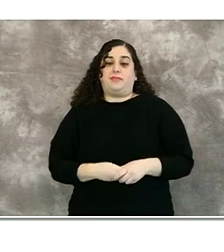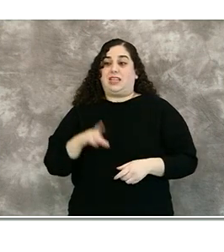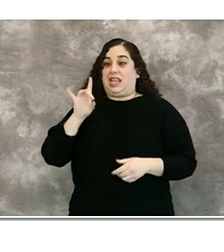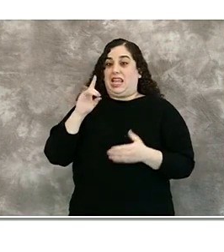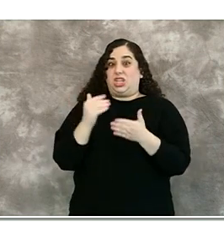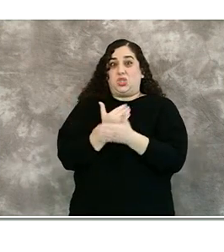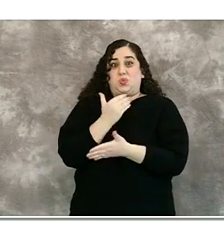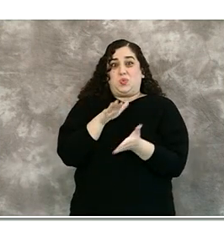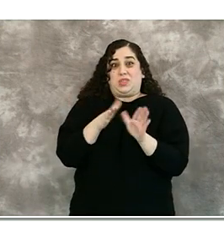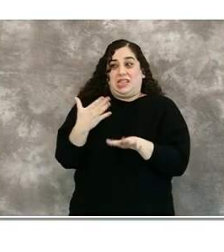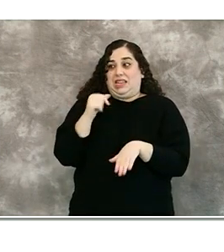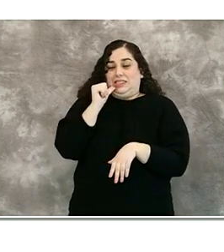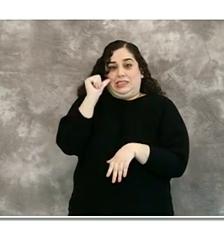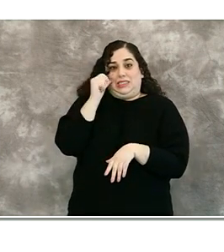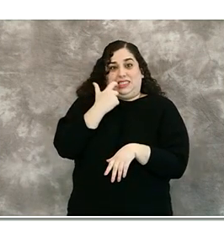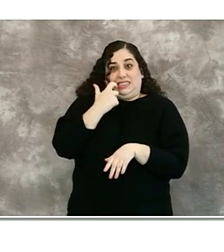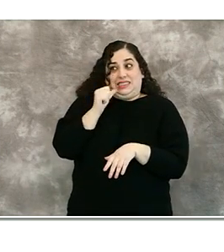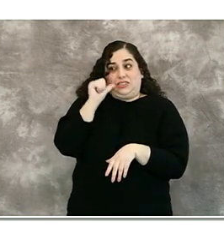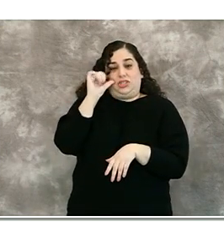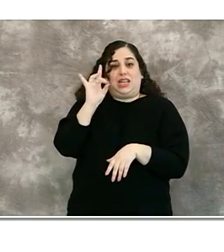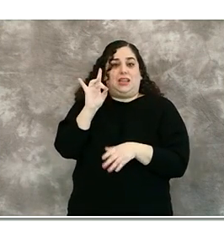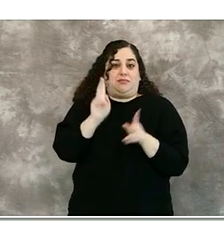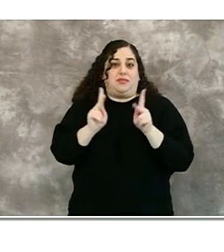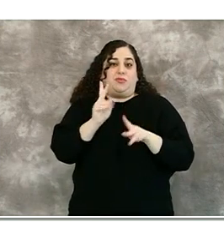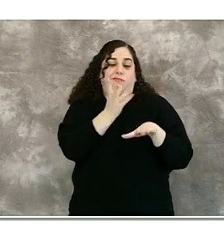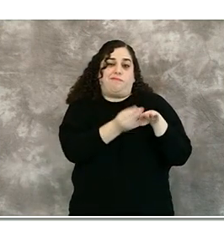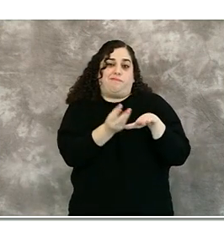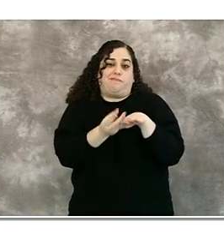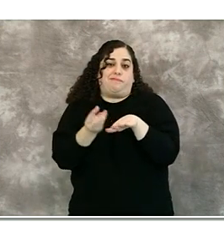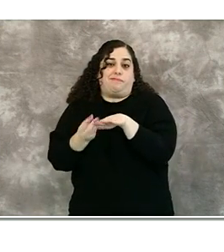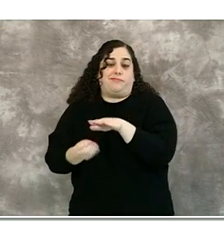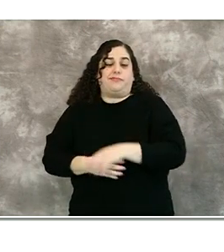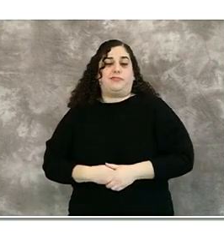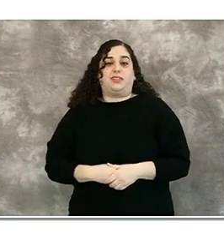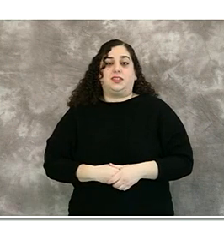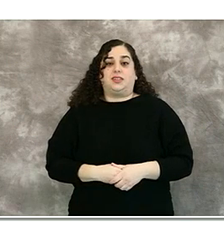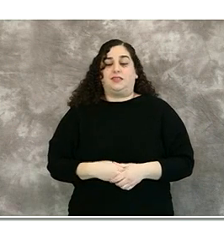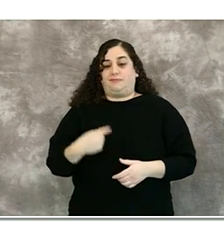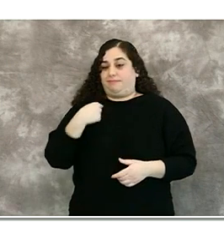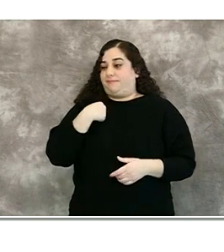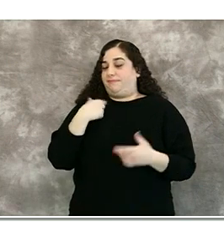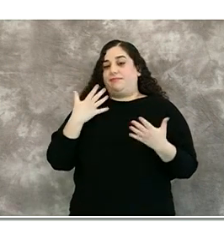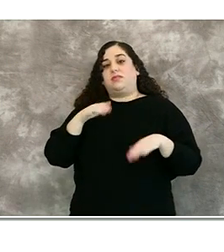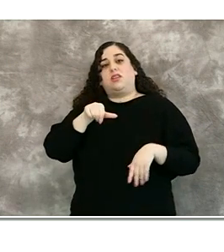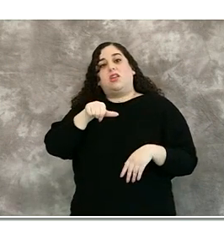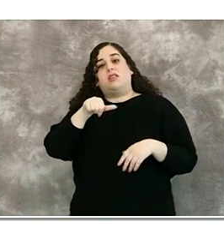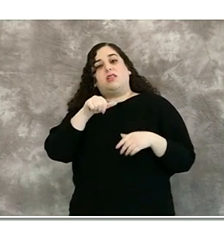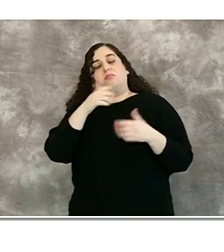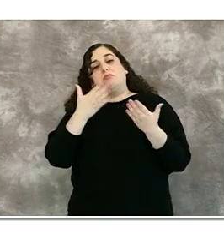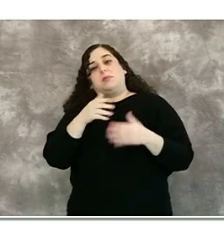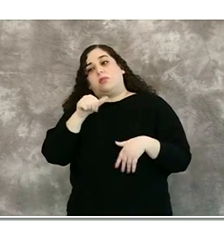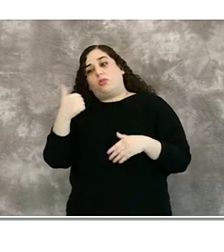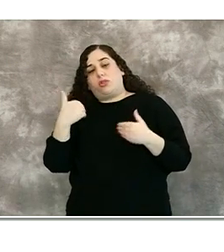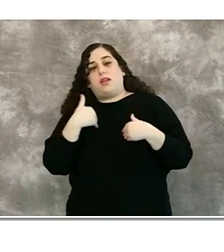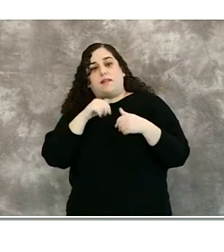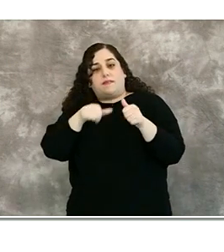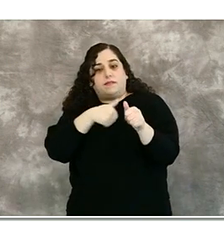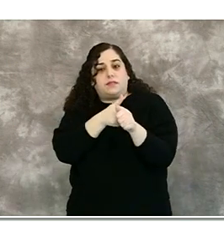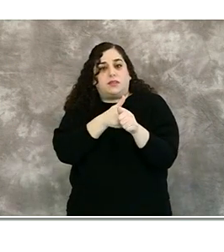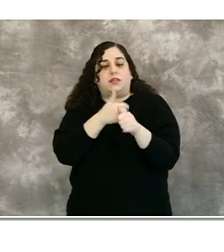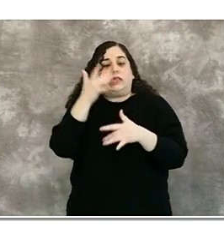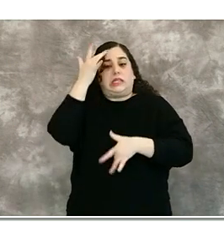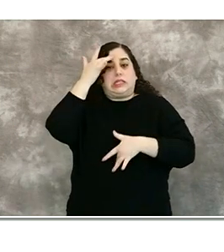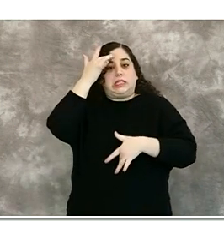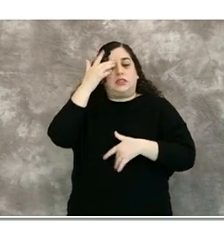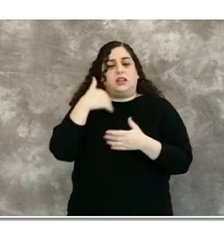Of these deaths, 95% had an underlying medical condition and we have a few that are